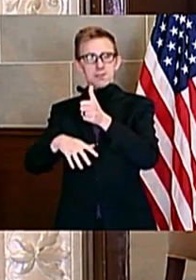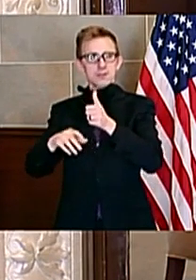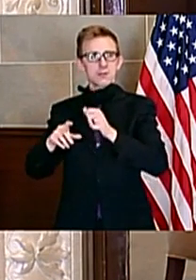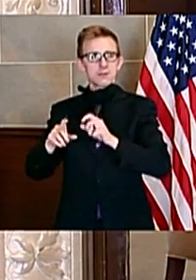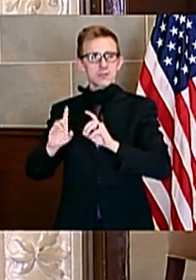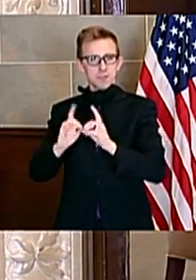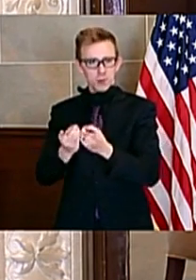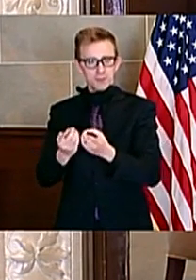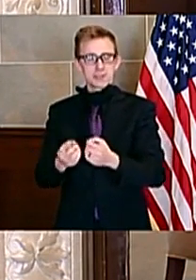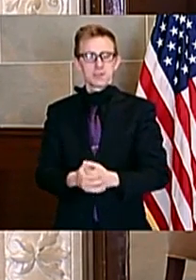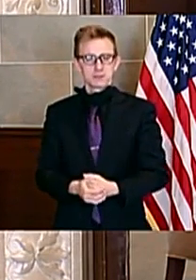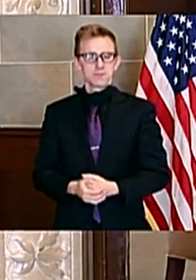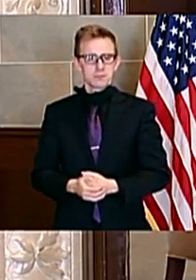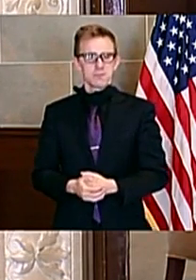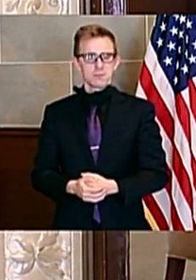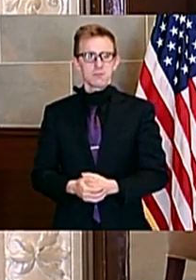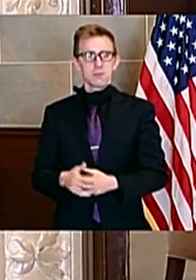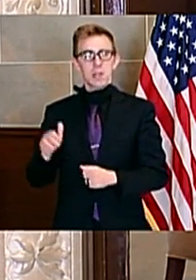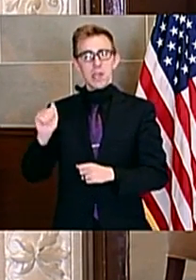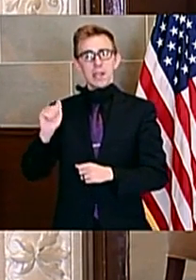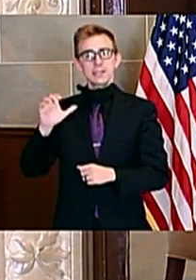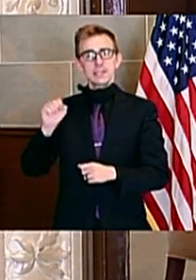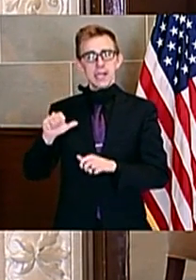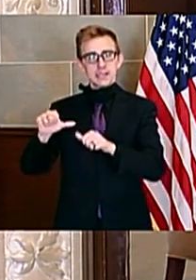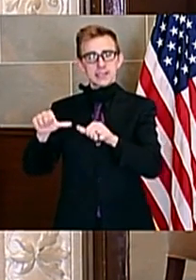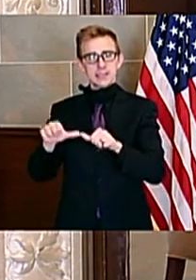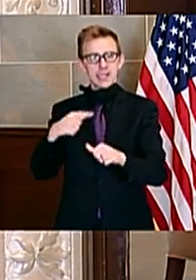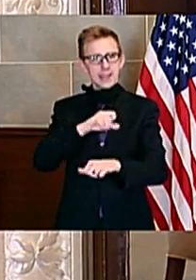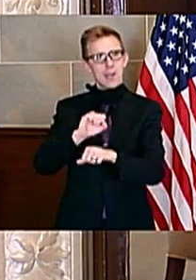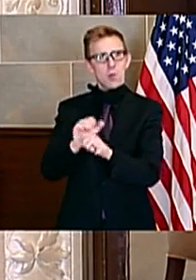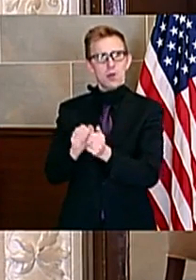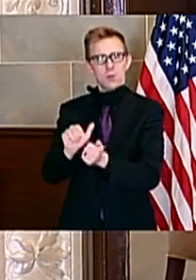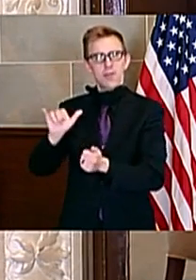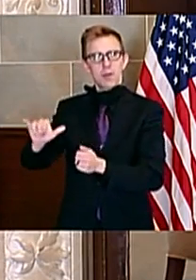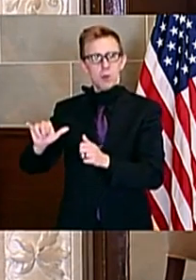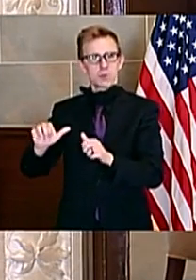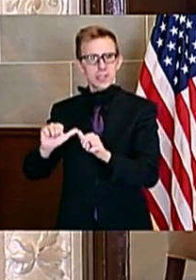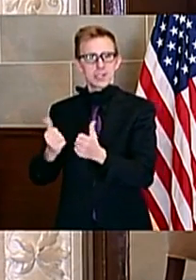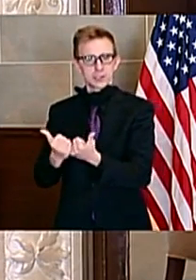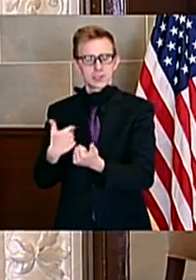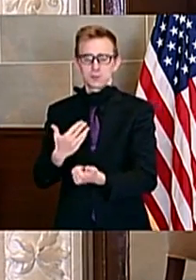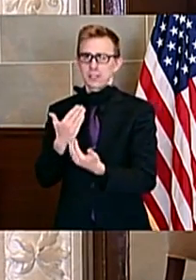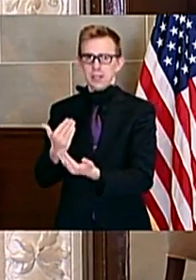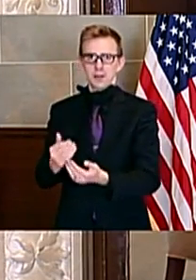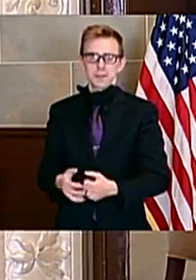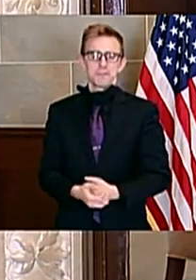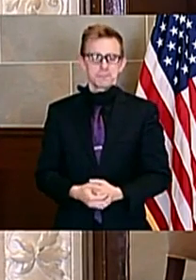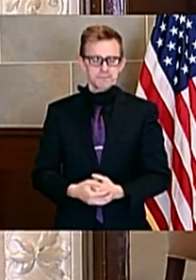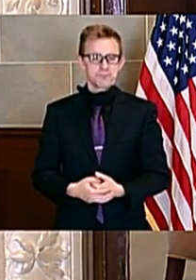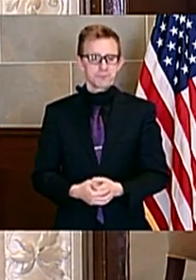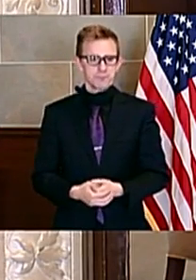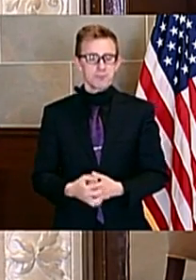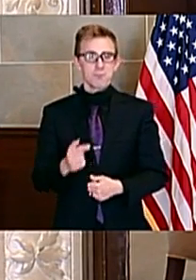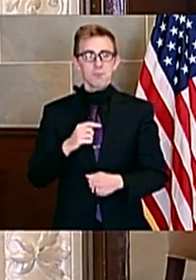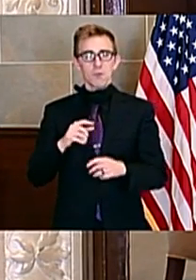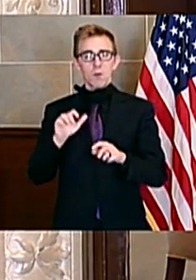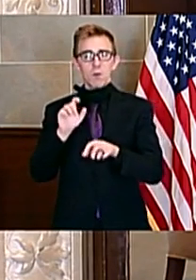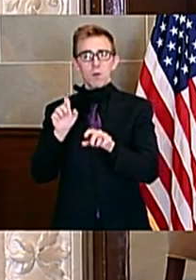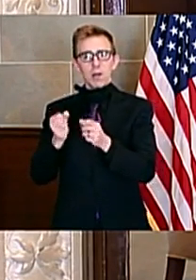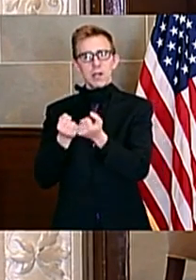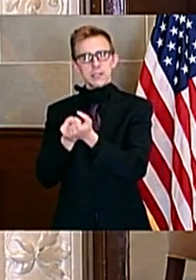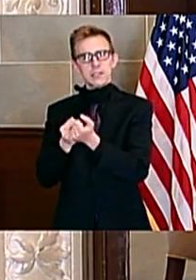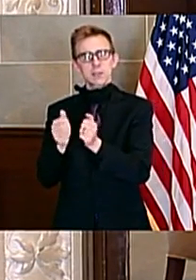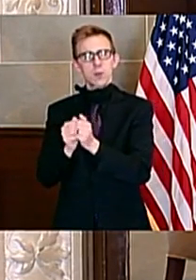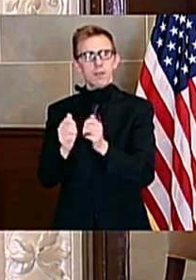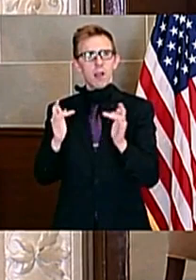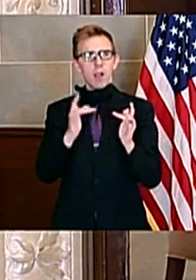workers who have worked in the alternate care sites around the state. We will also be helping recruit the workers needed for contact tracing as that becomes